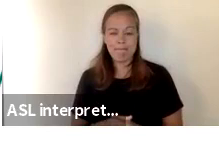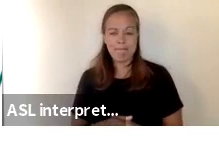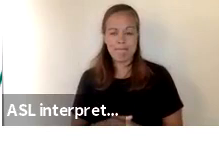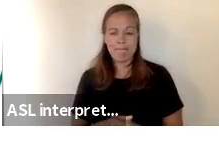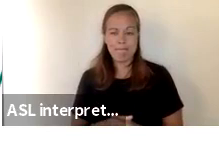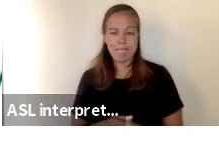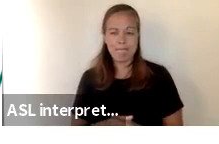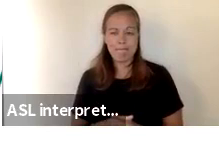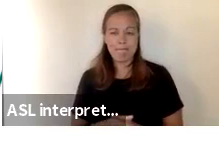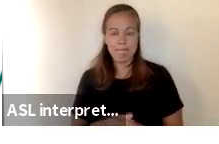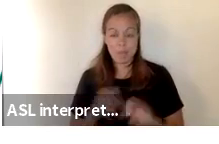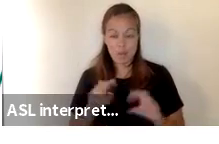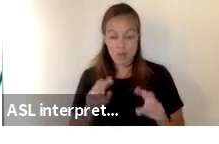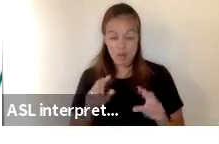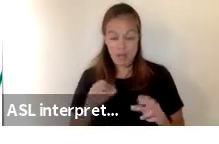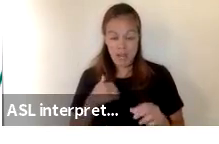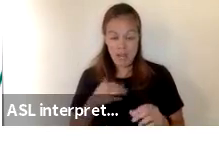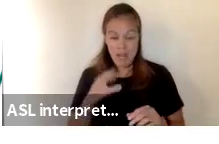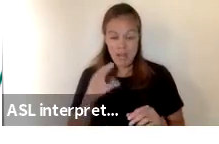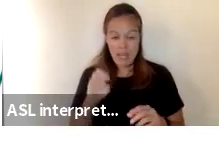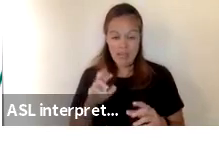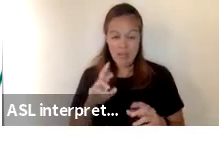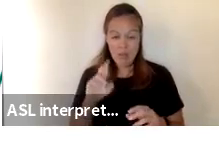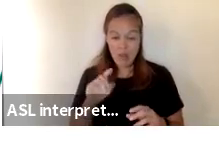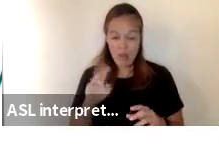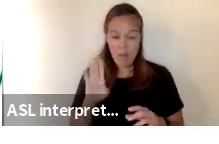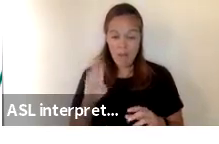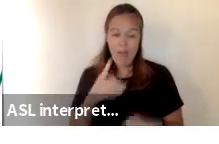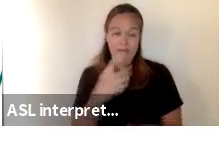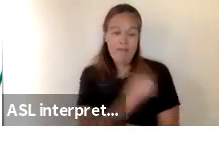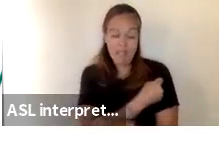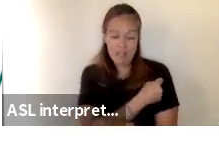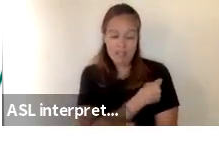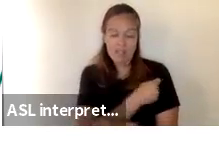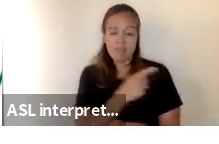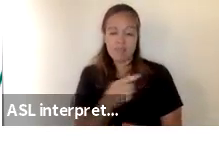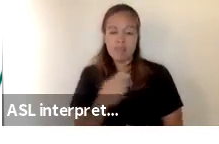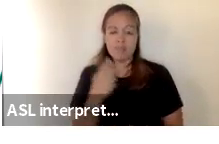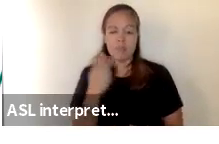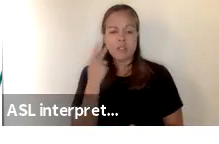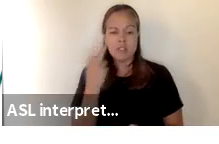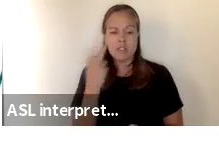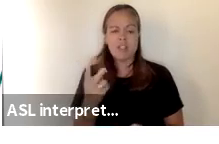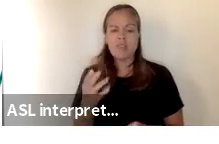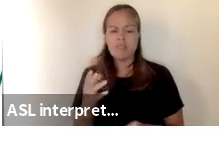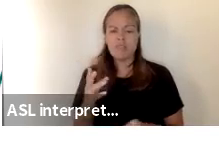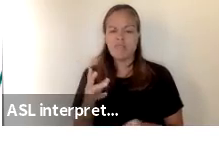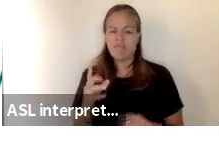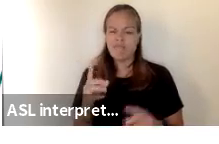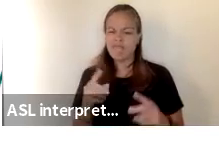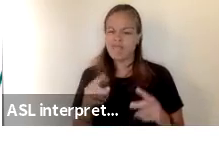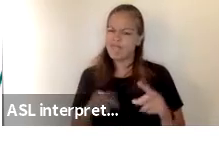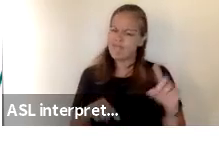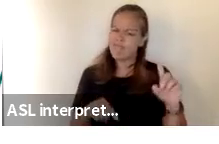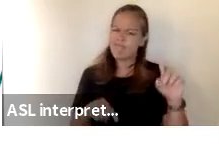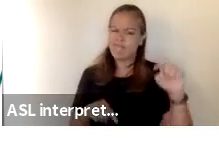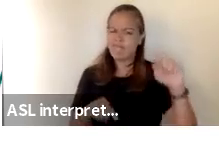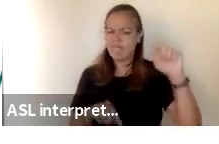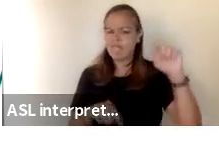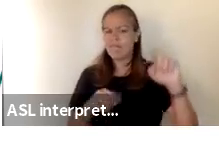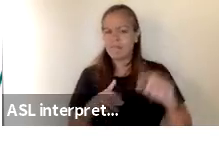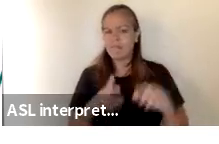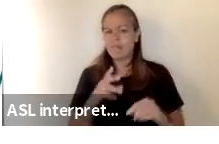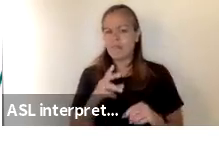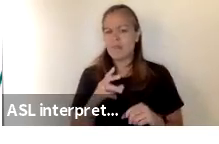looking at our case rate by vaccination status we see a disparity here where